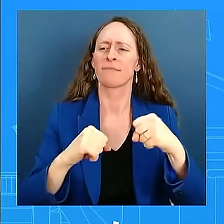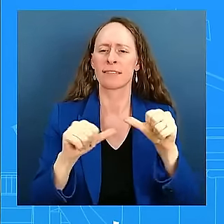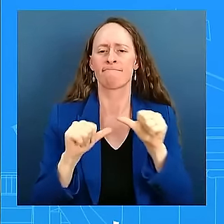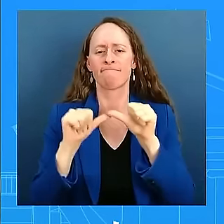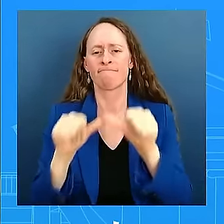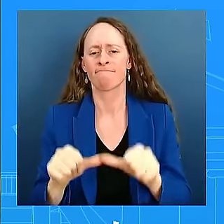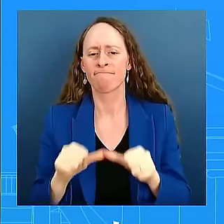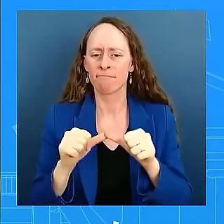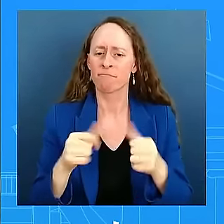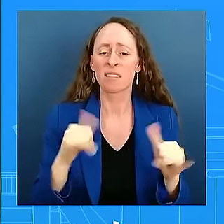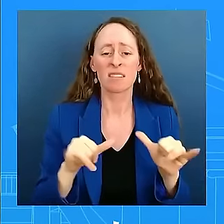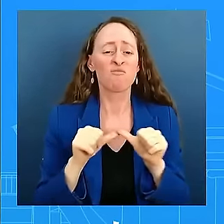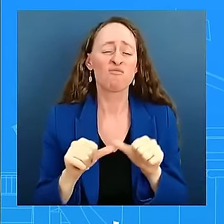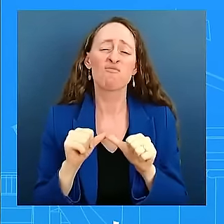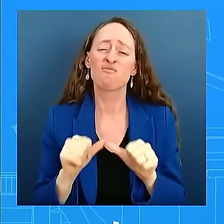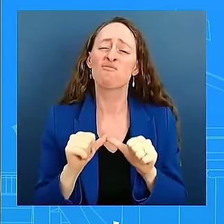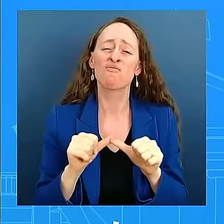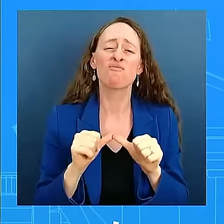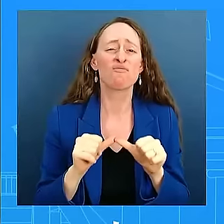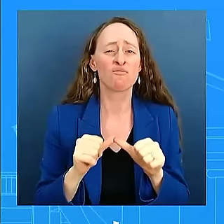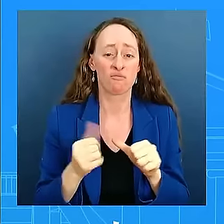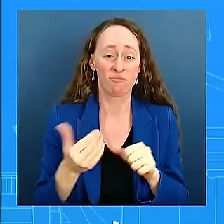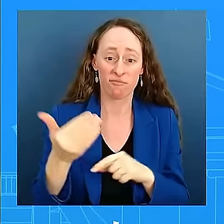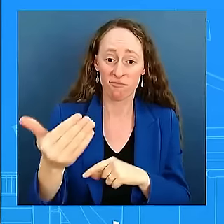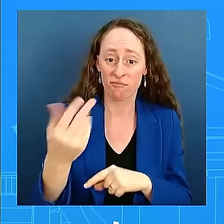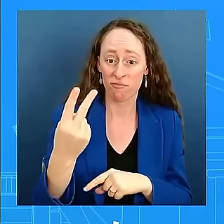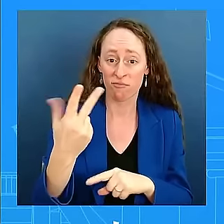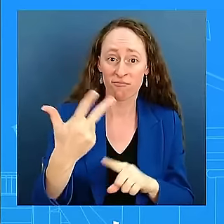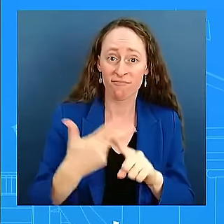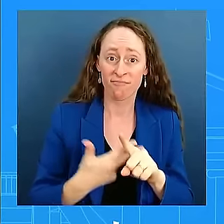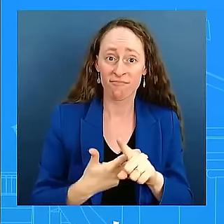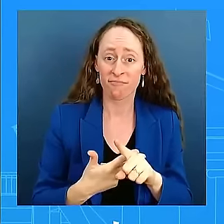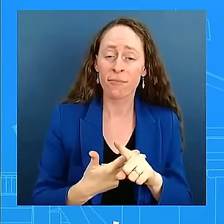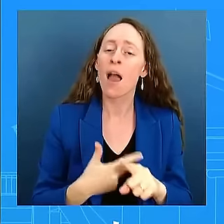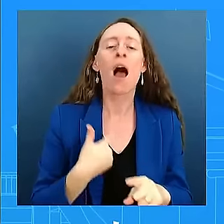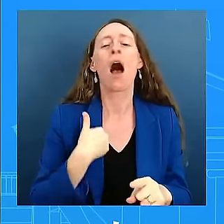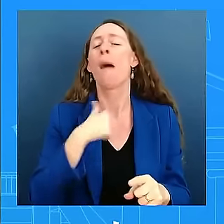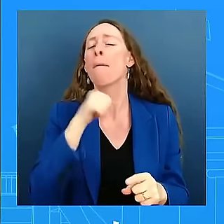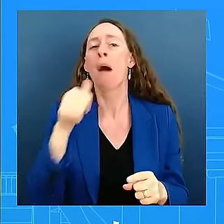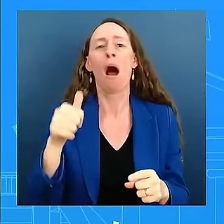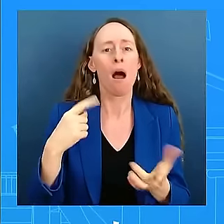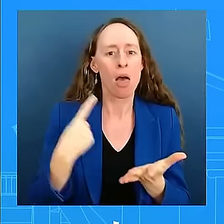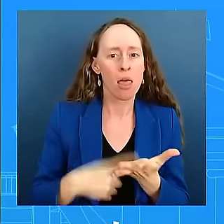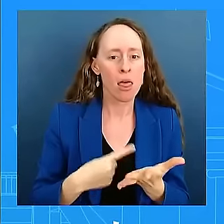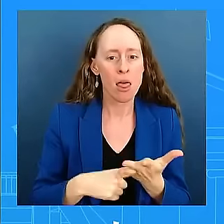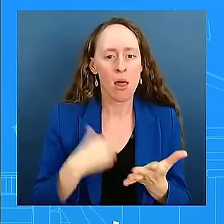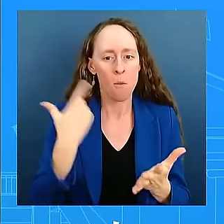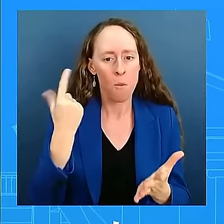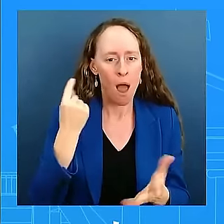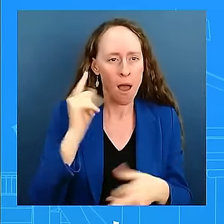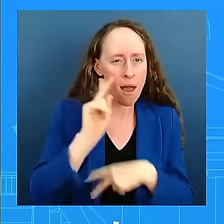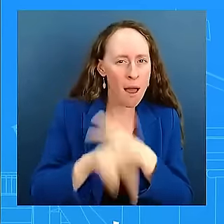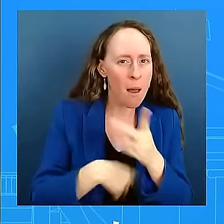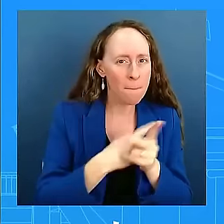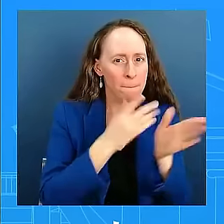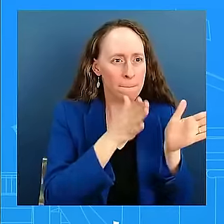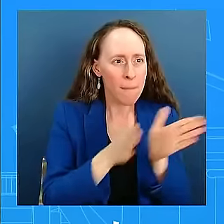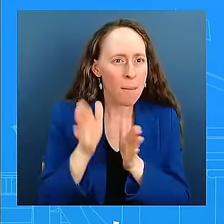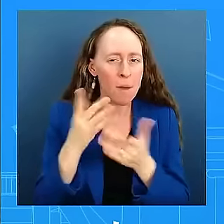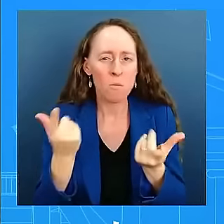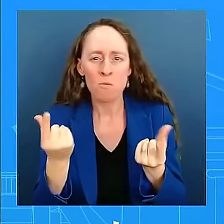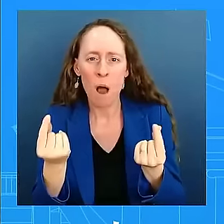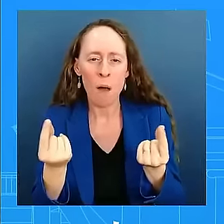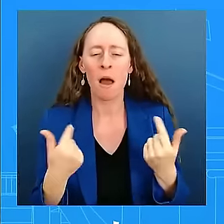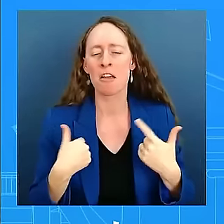this term. I'm not going to get into specifics here. I think the President, as I said, was asked a question. He answered it